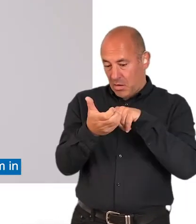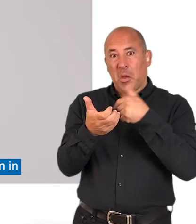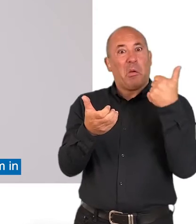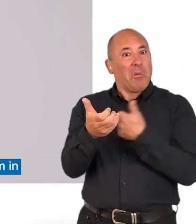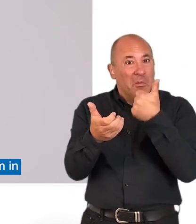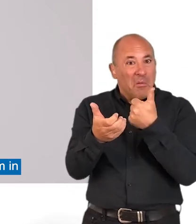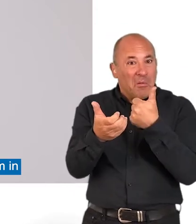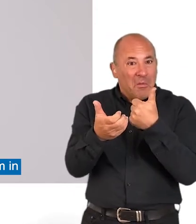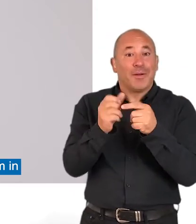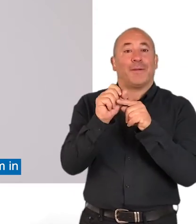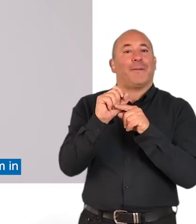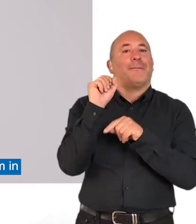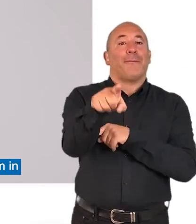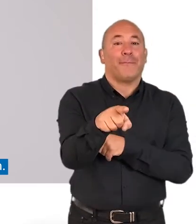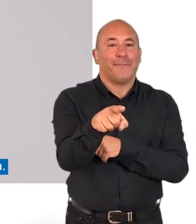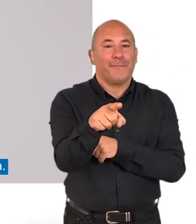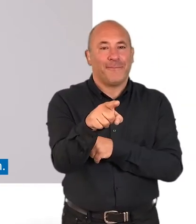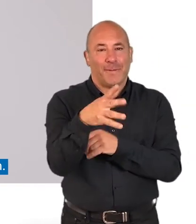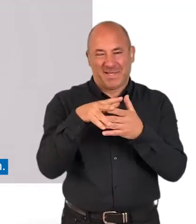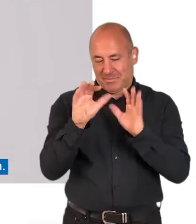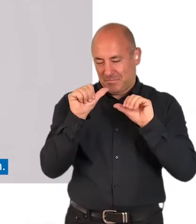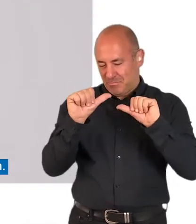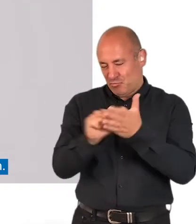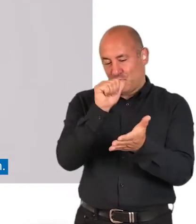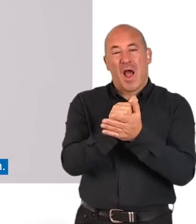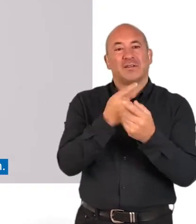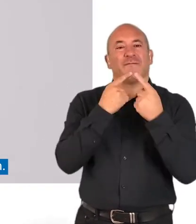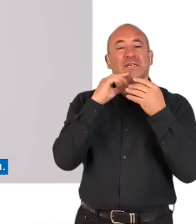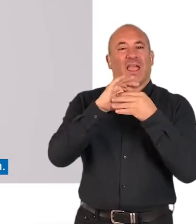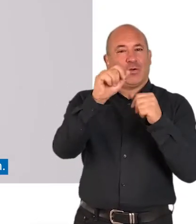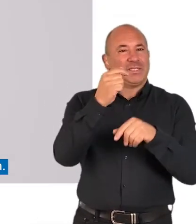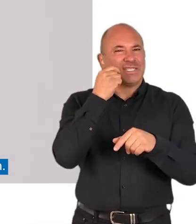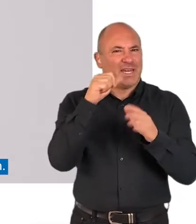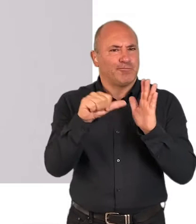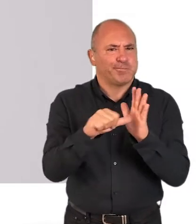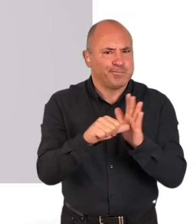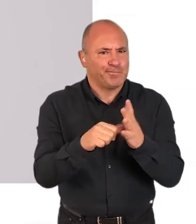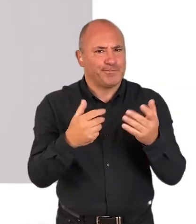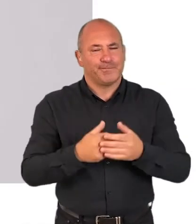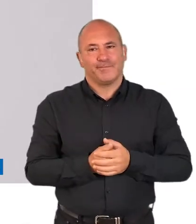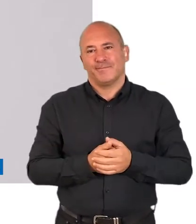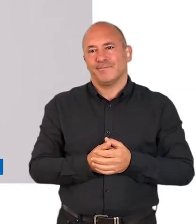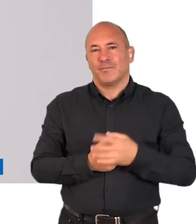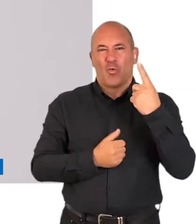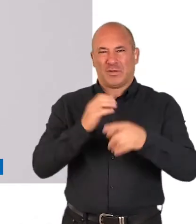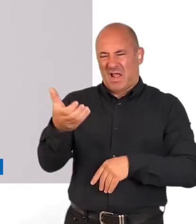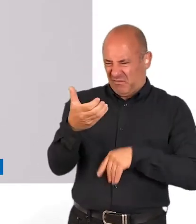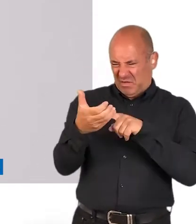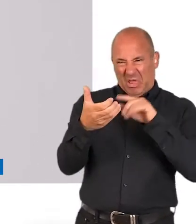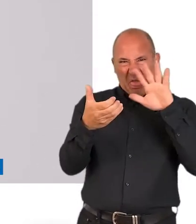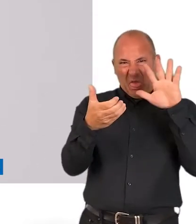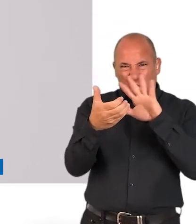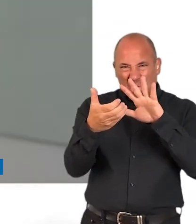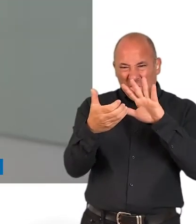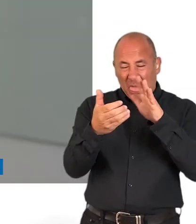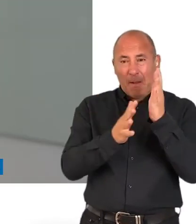photos before sending them in to make sure they accurately represent your skin condition. If you find them blurry